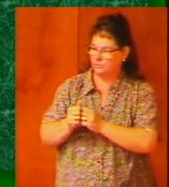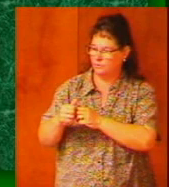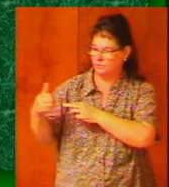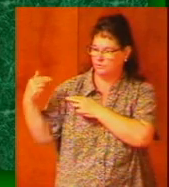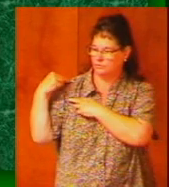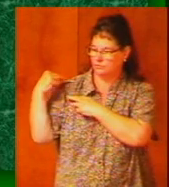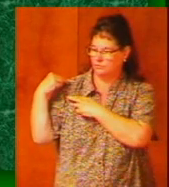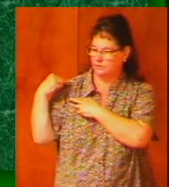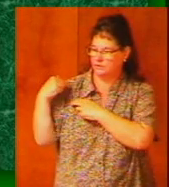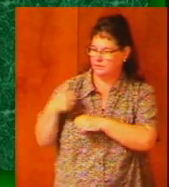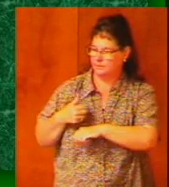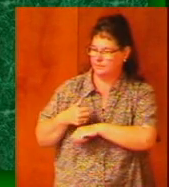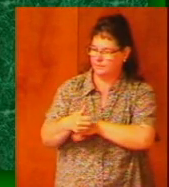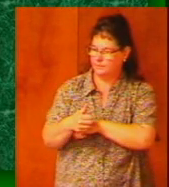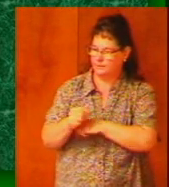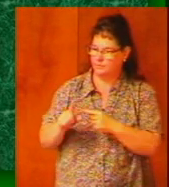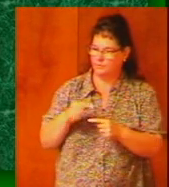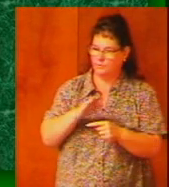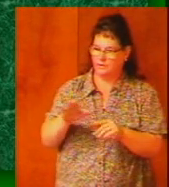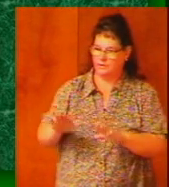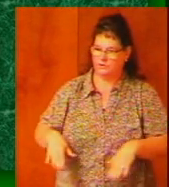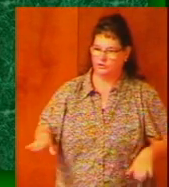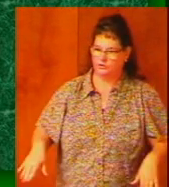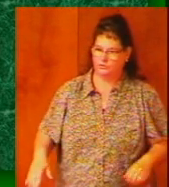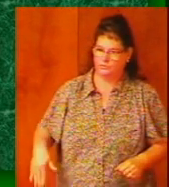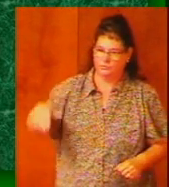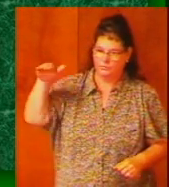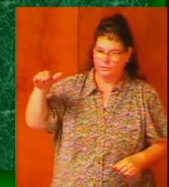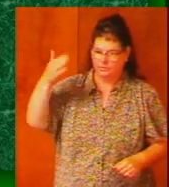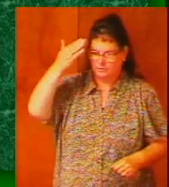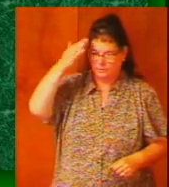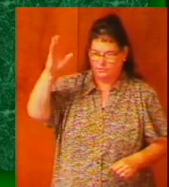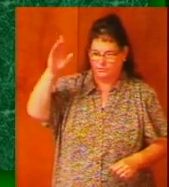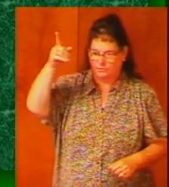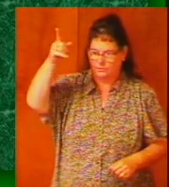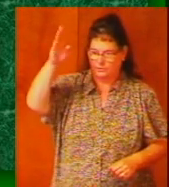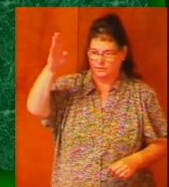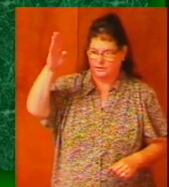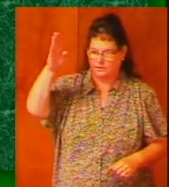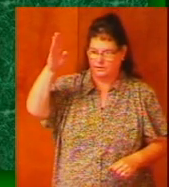blame when their children grow up and they don't know God